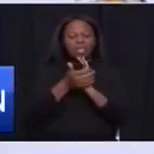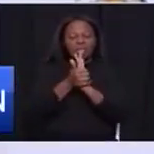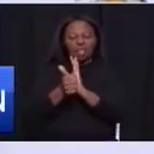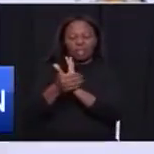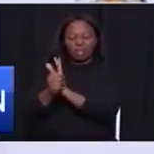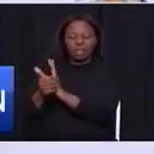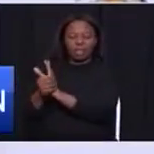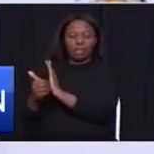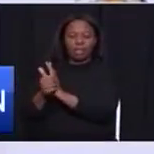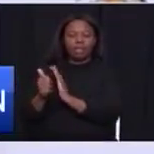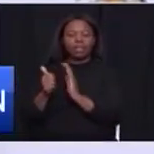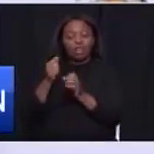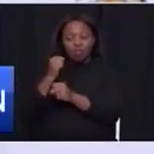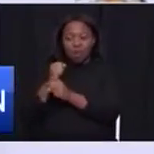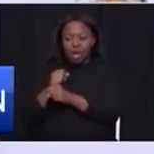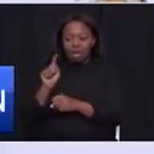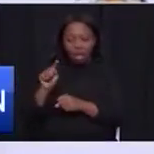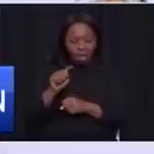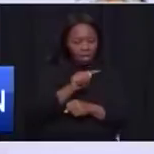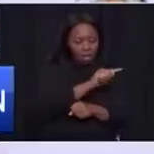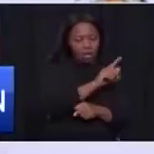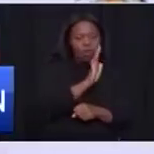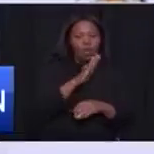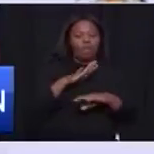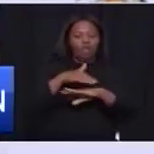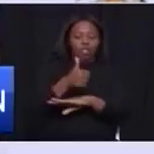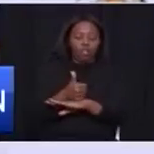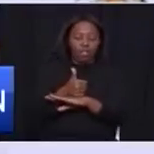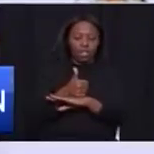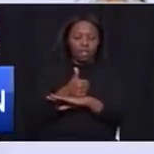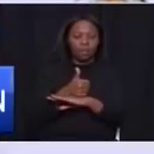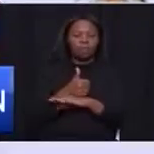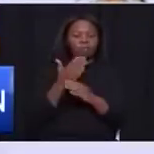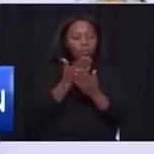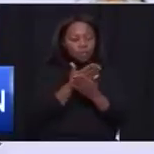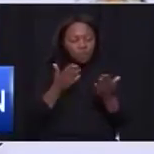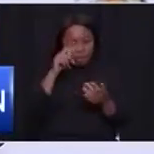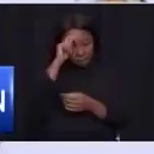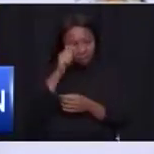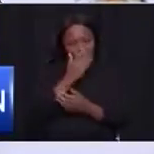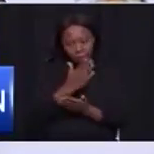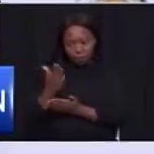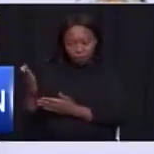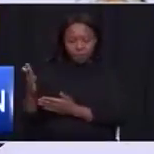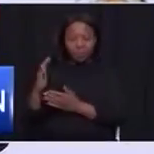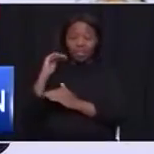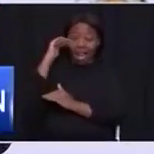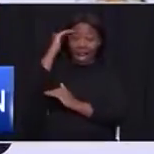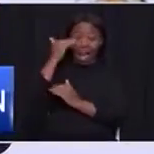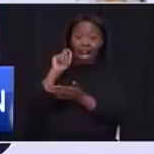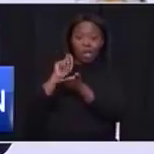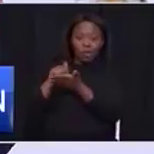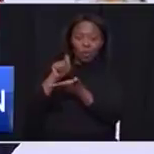our grades. Ladies, honorable members, we are doing a lot in our high schools.